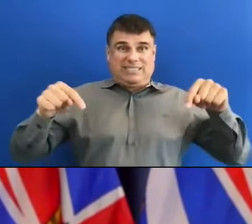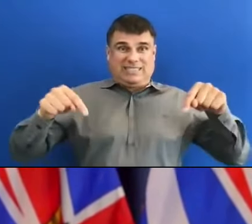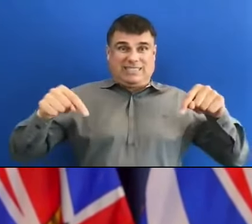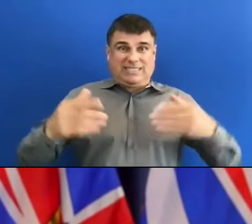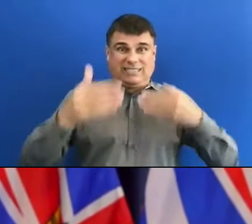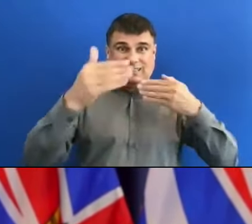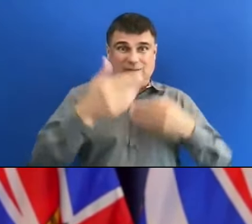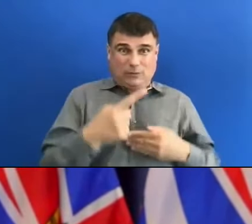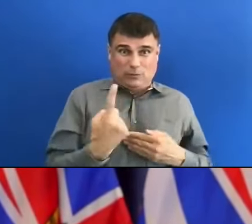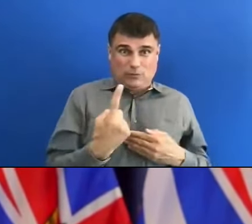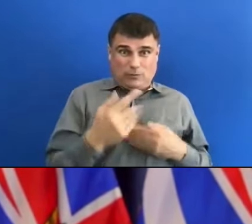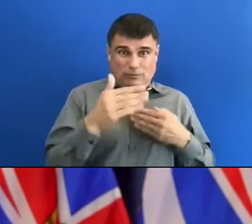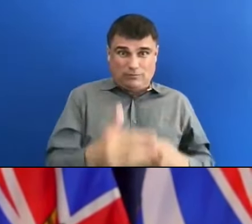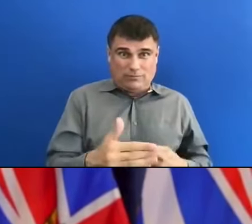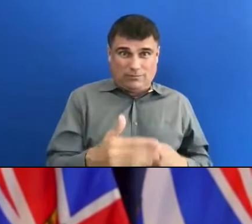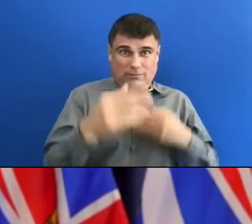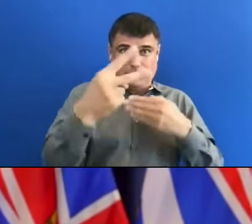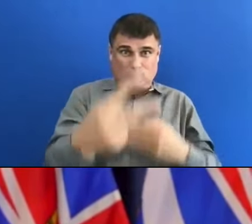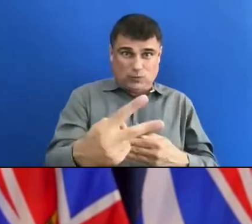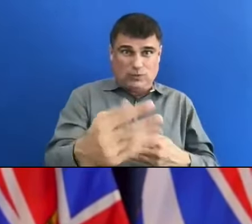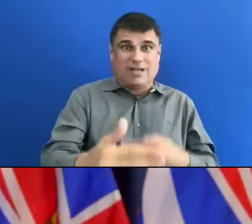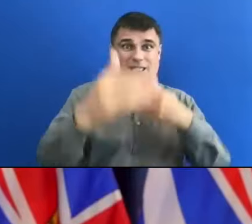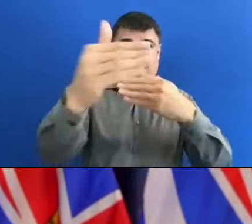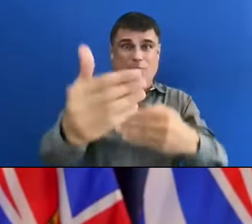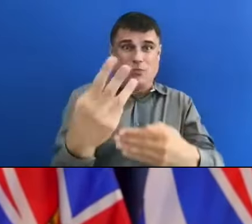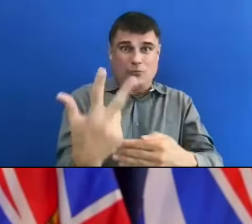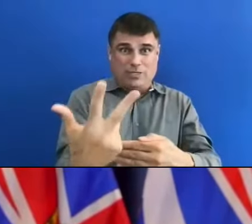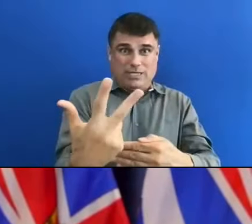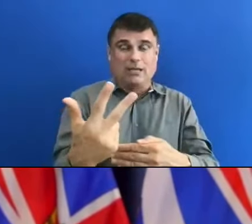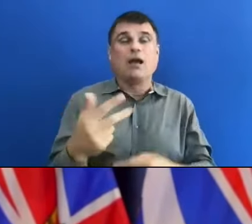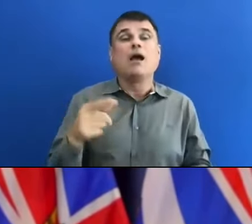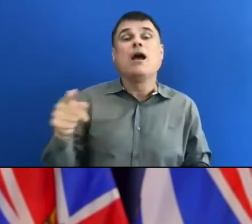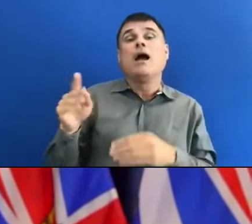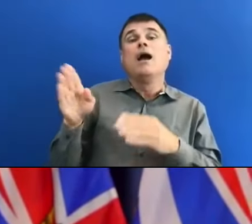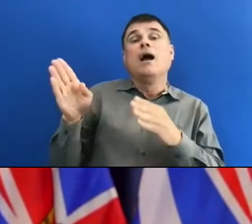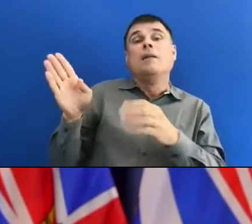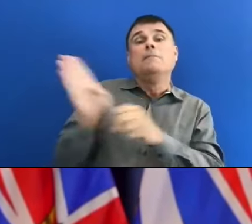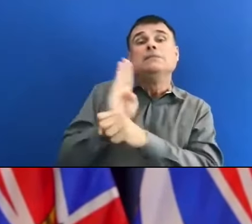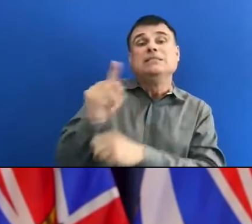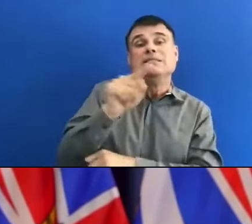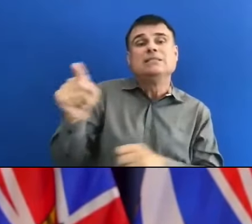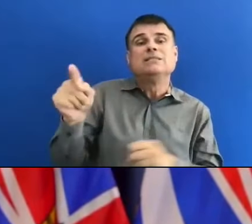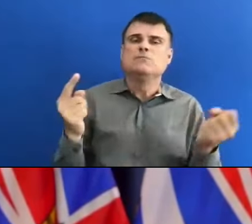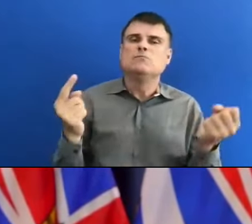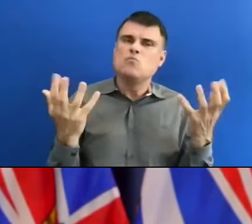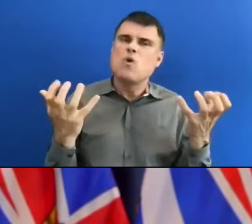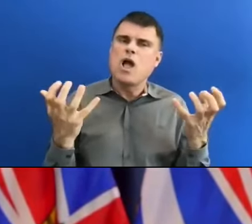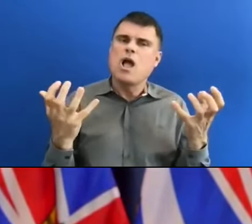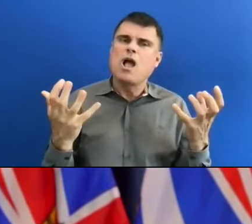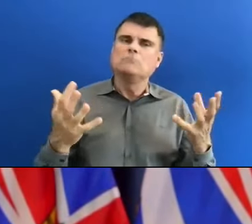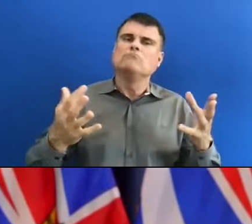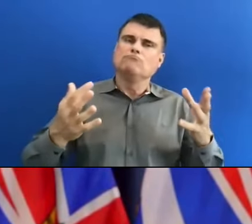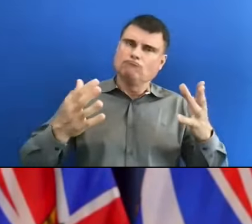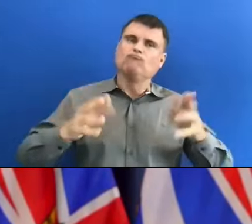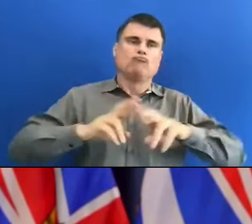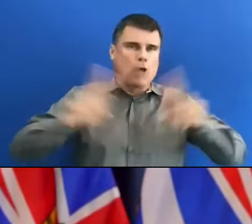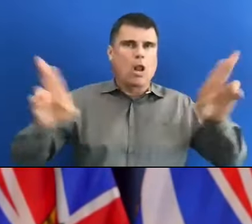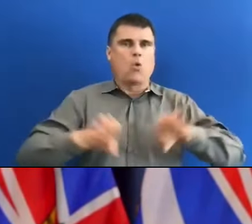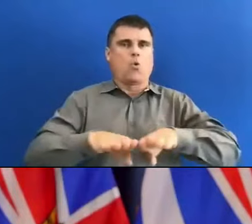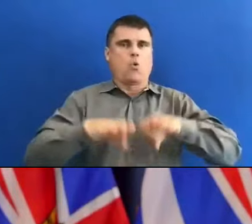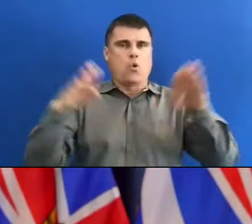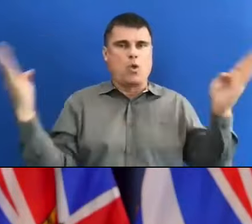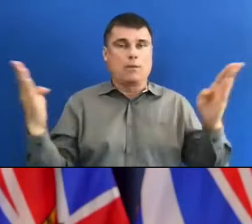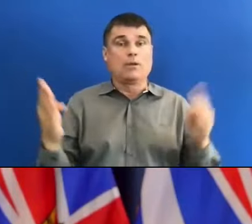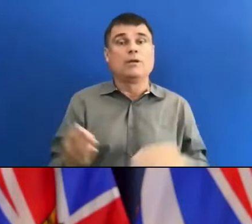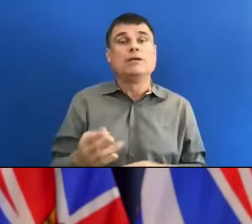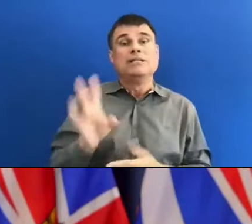community that we wanted certainty in the restart plan. so we, seven weeks ago, over seven weeks ago, we were able to provide them the restore plan that